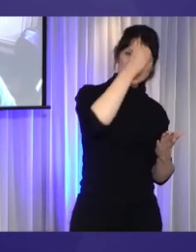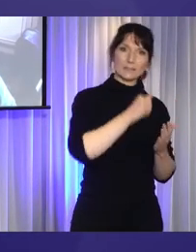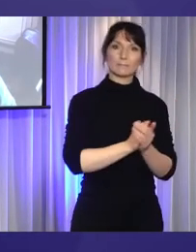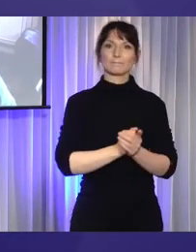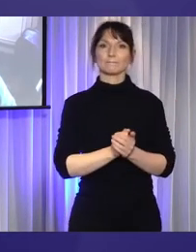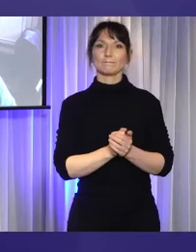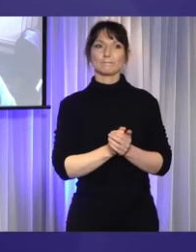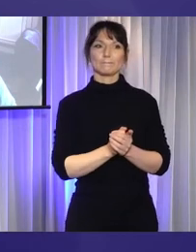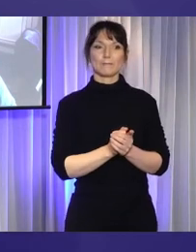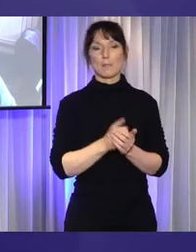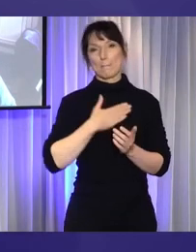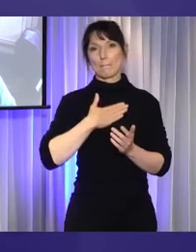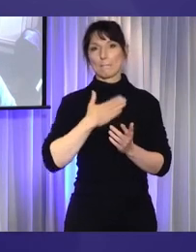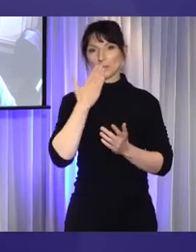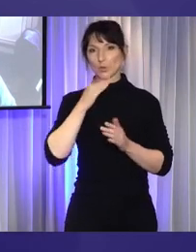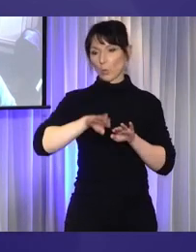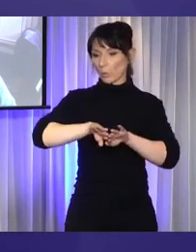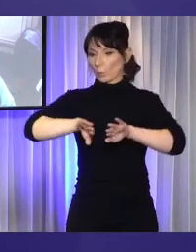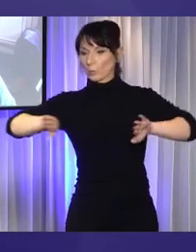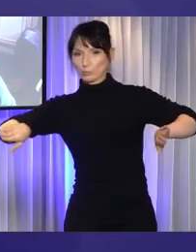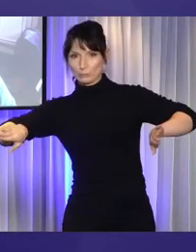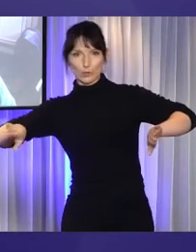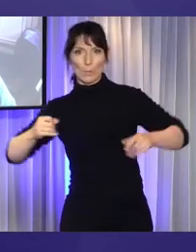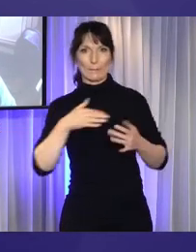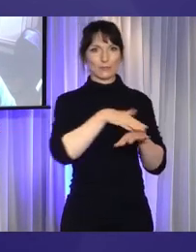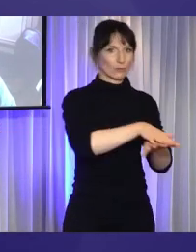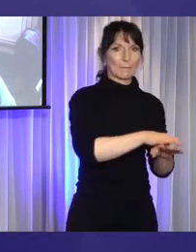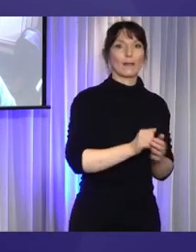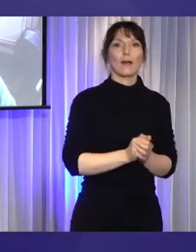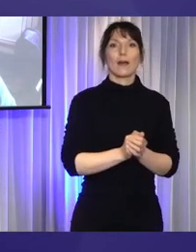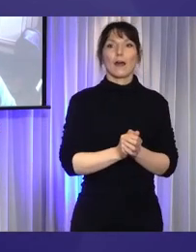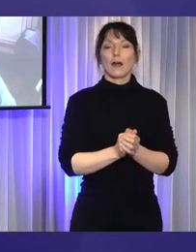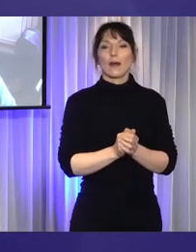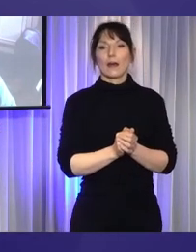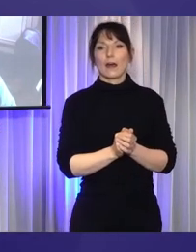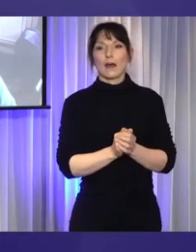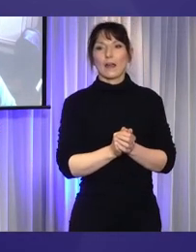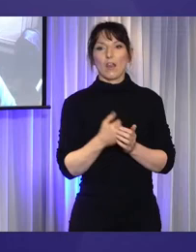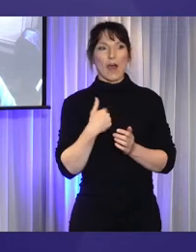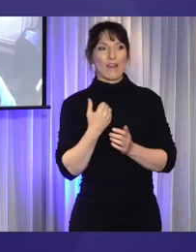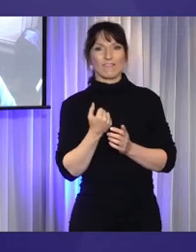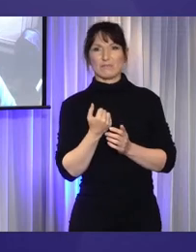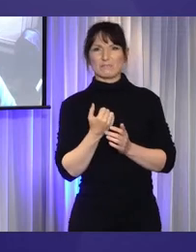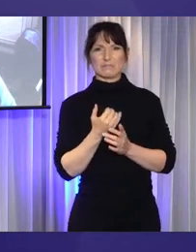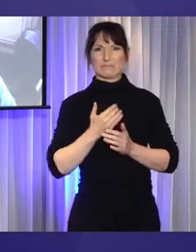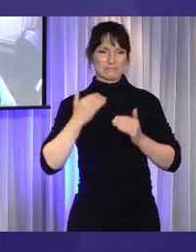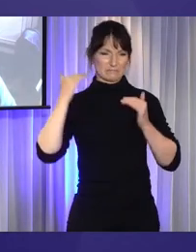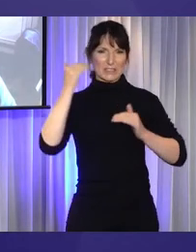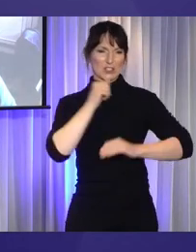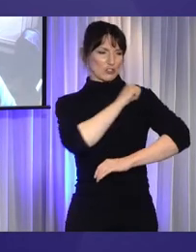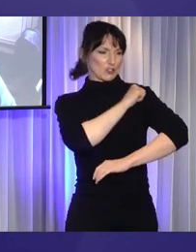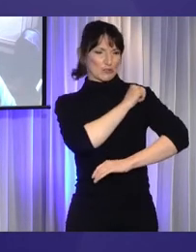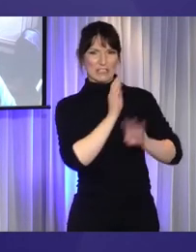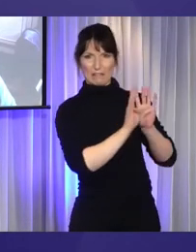segregated schools schools that were set behind high barbed wire fences and